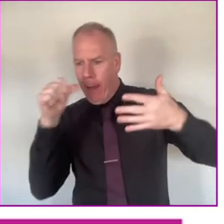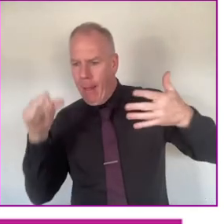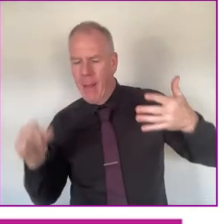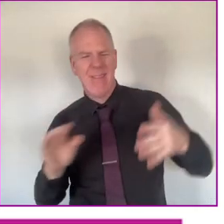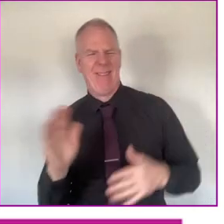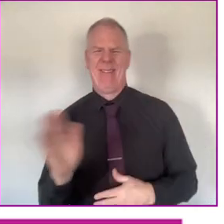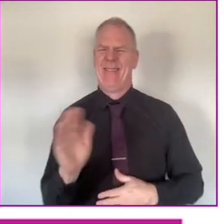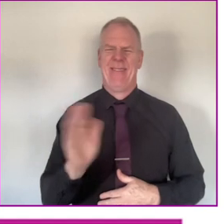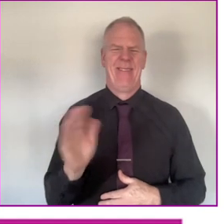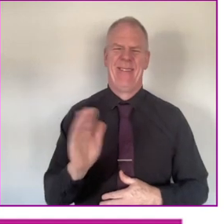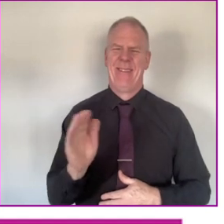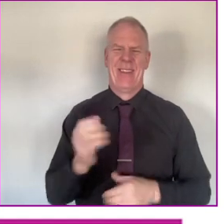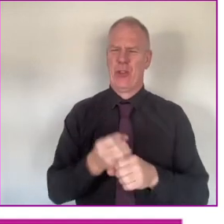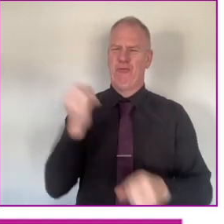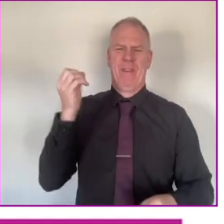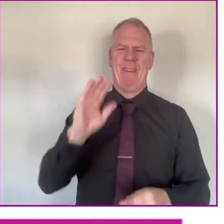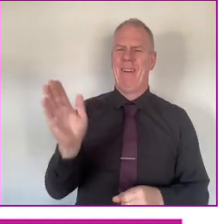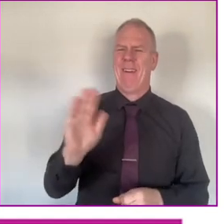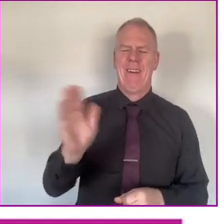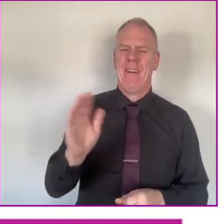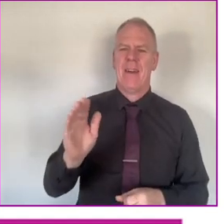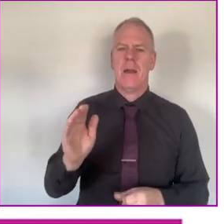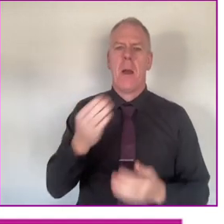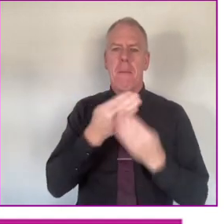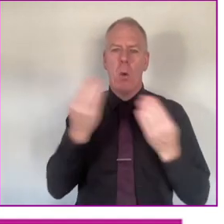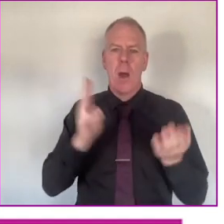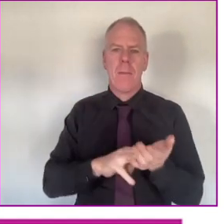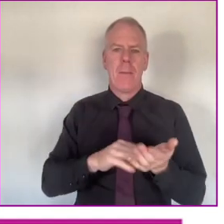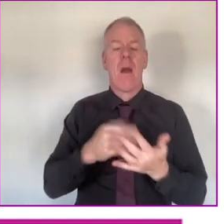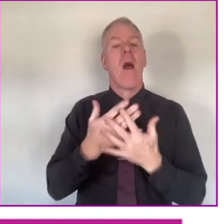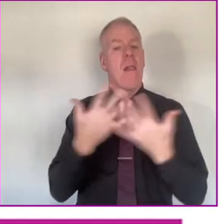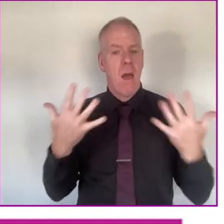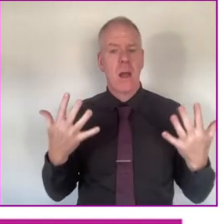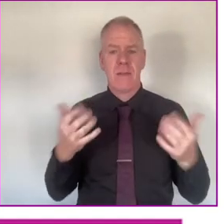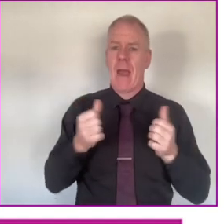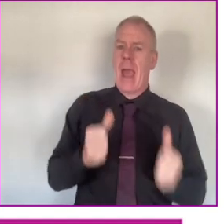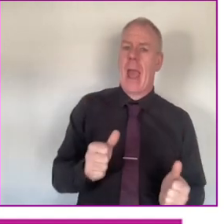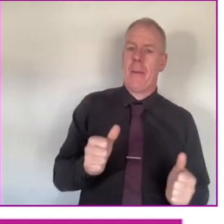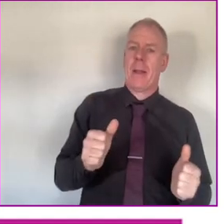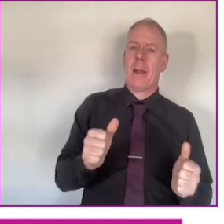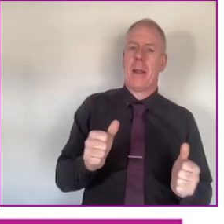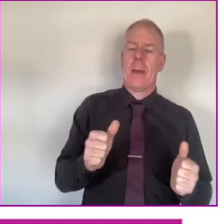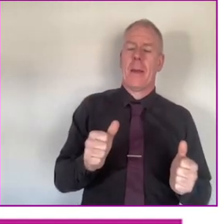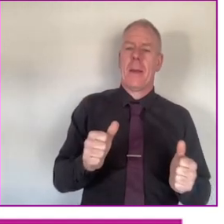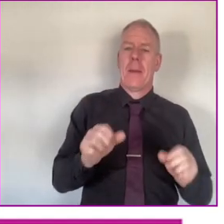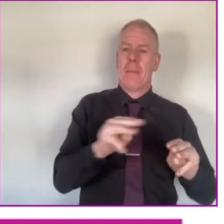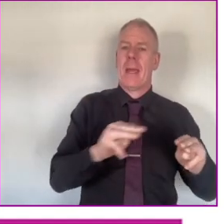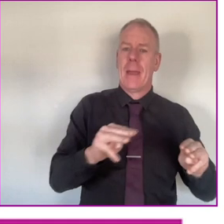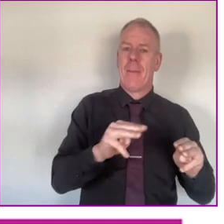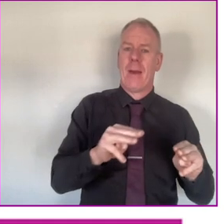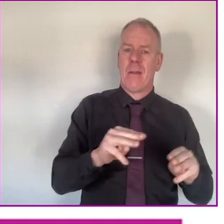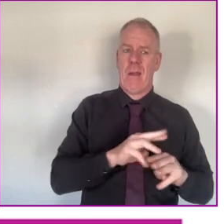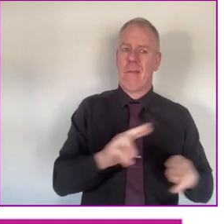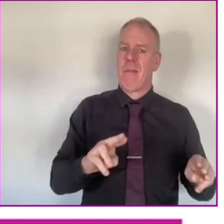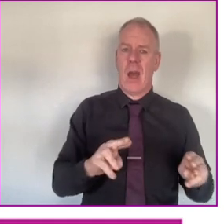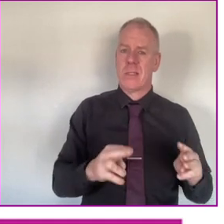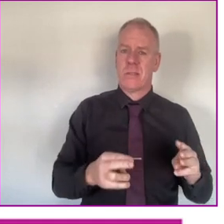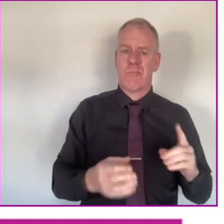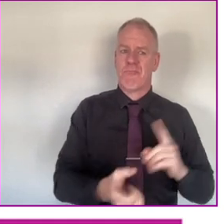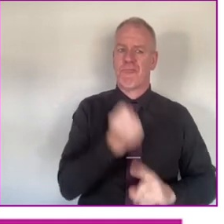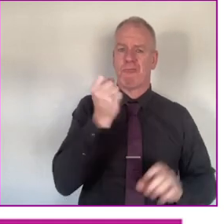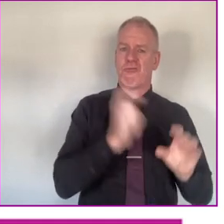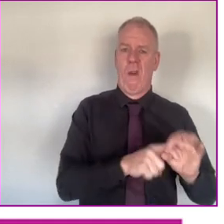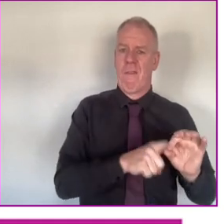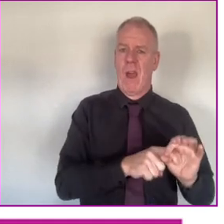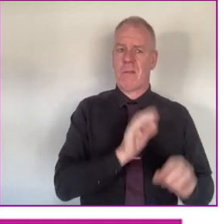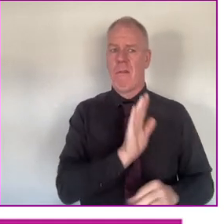after your name or whatever, you know, for going for board members. There are lots of mediocre able-bodied people on state boards, right? I'm saying it